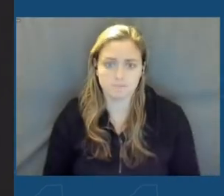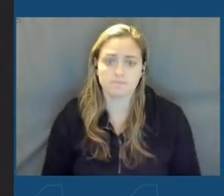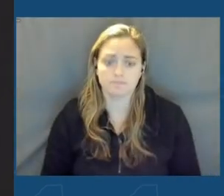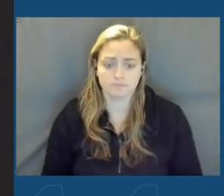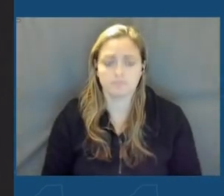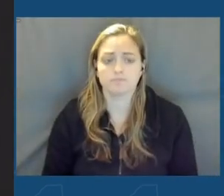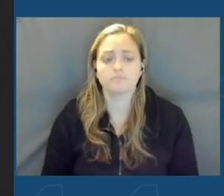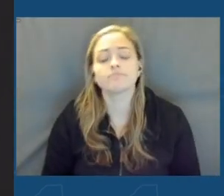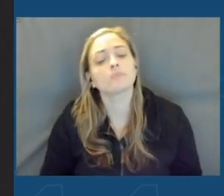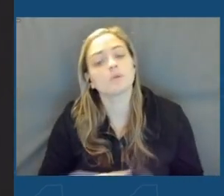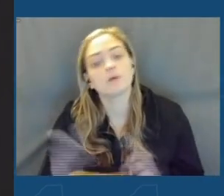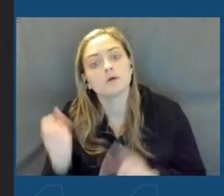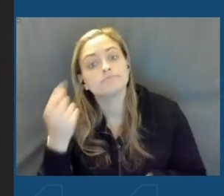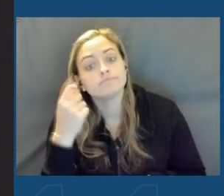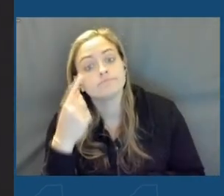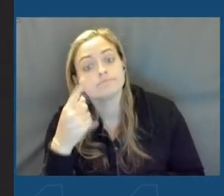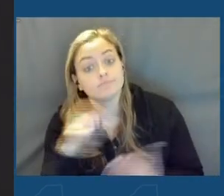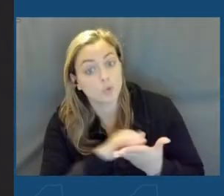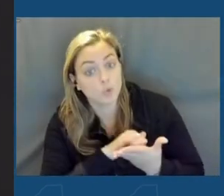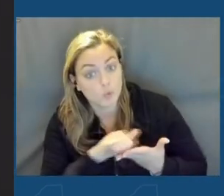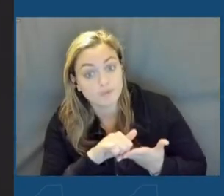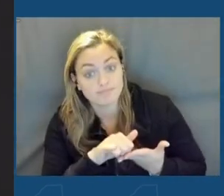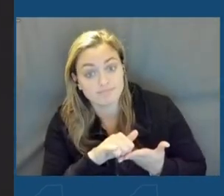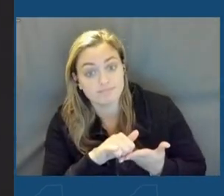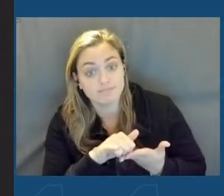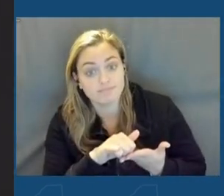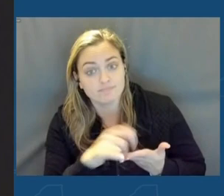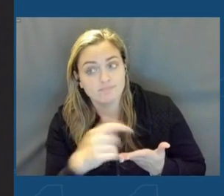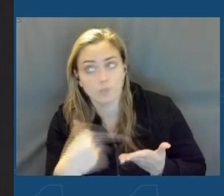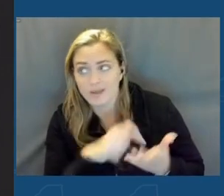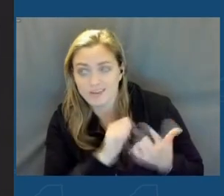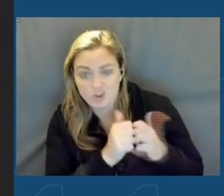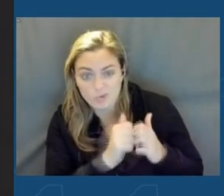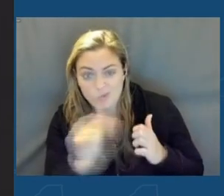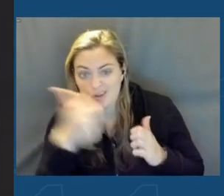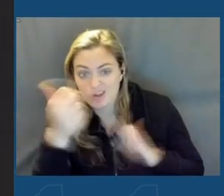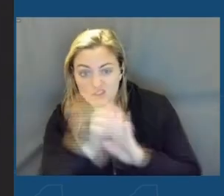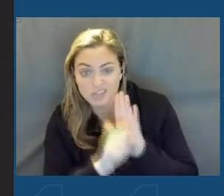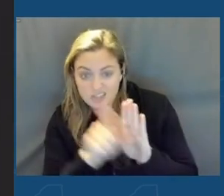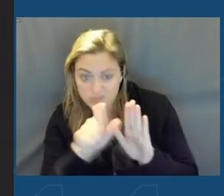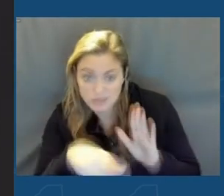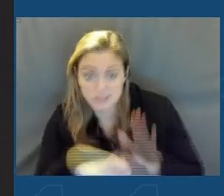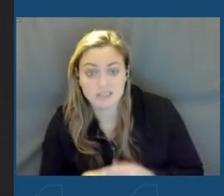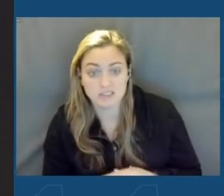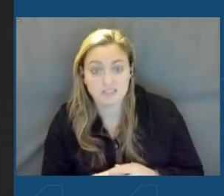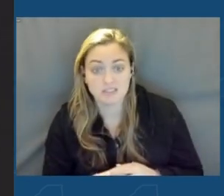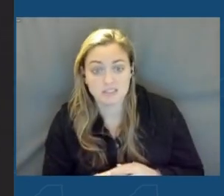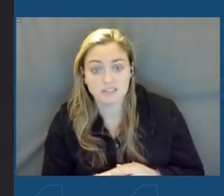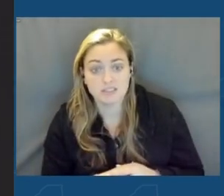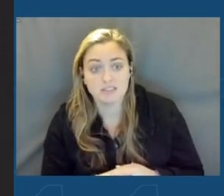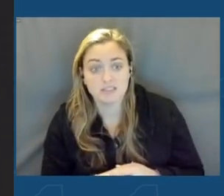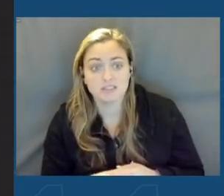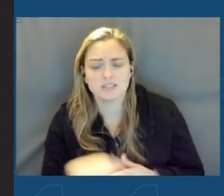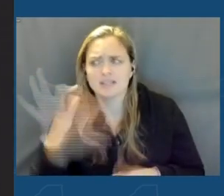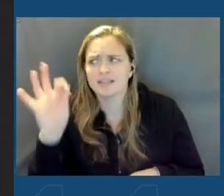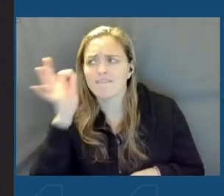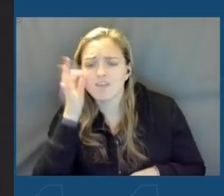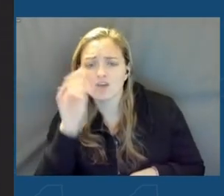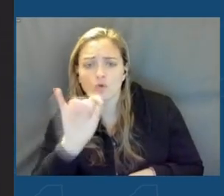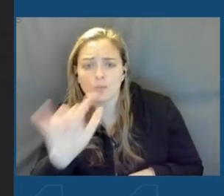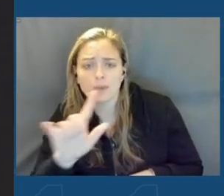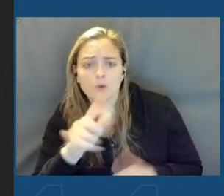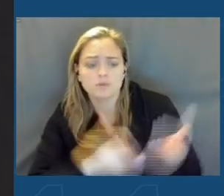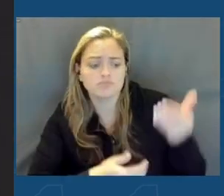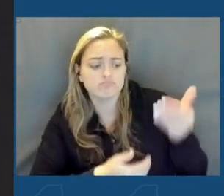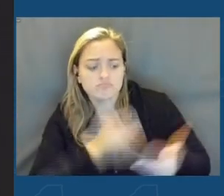But also, New York had to be competitive with every other state. And as the federal bill was making its way through, we